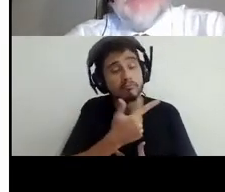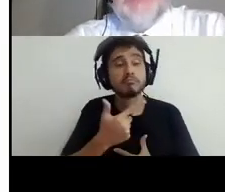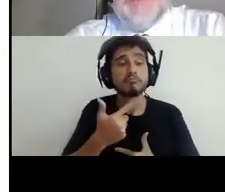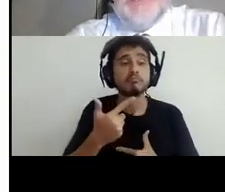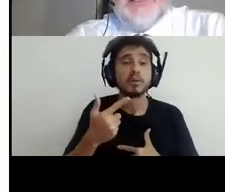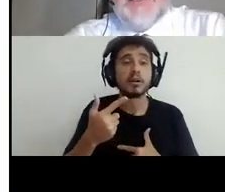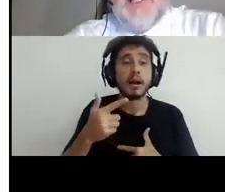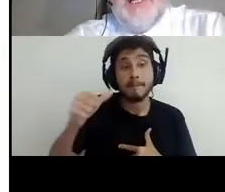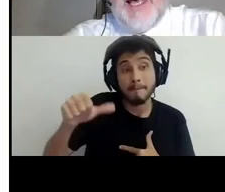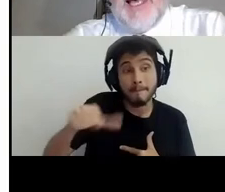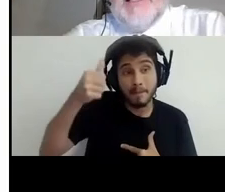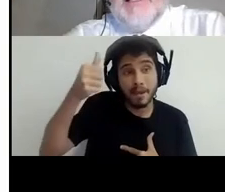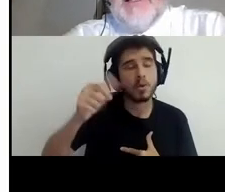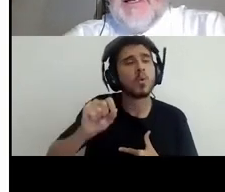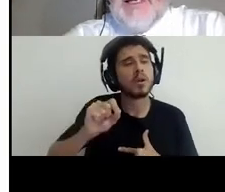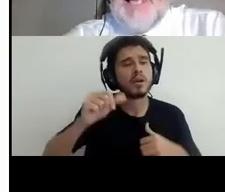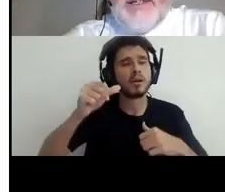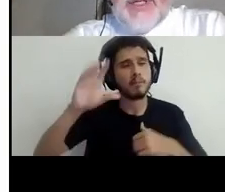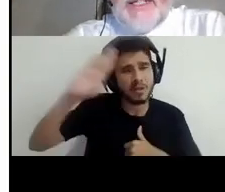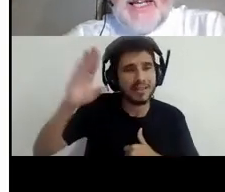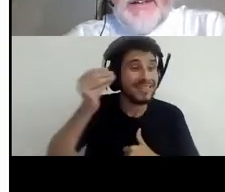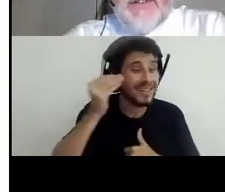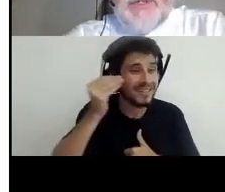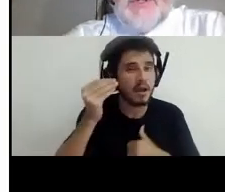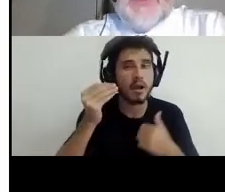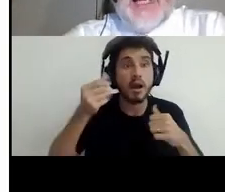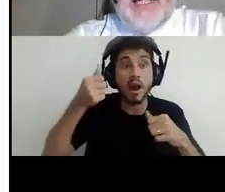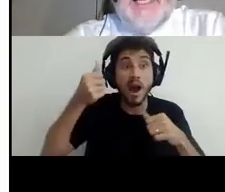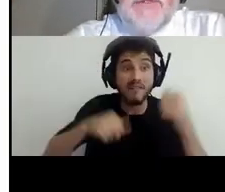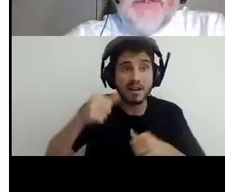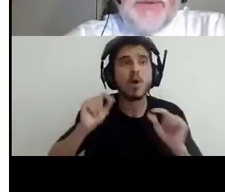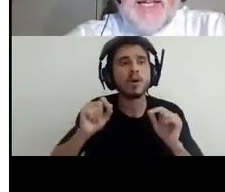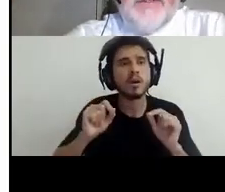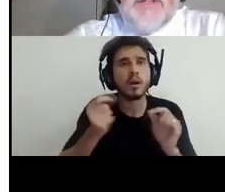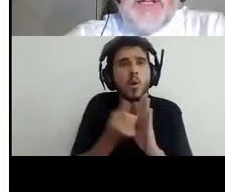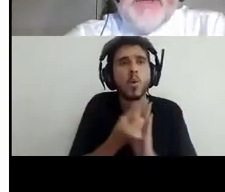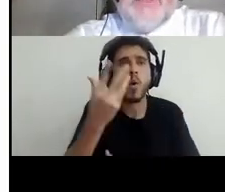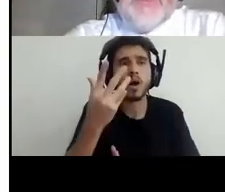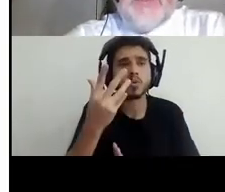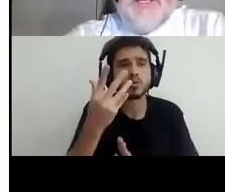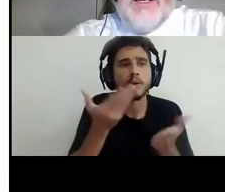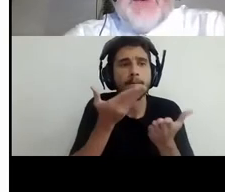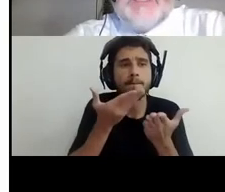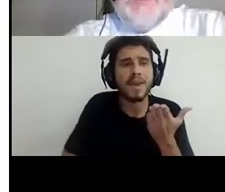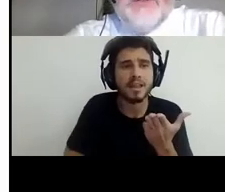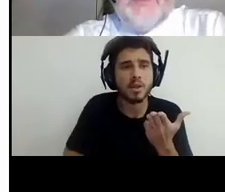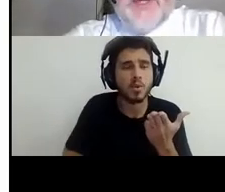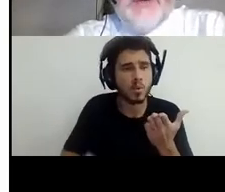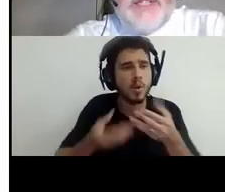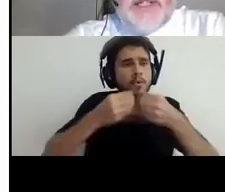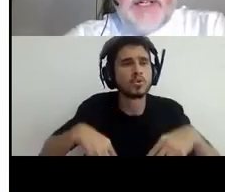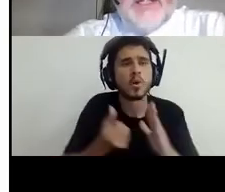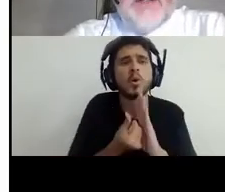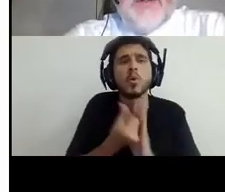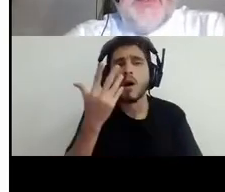the learning loss at an aggregate level, but also at the individual level. Because when schools